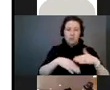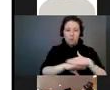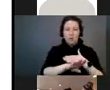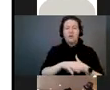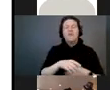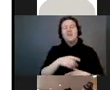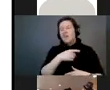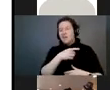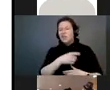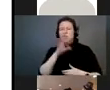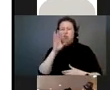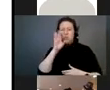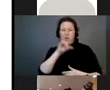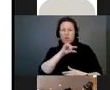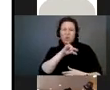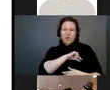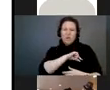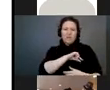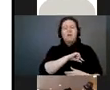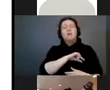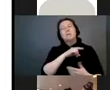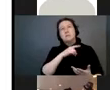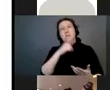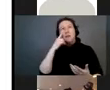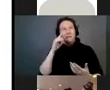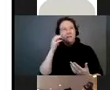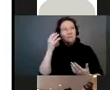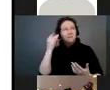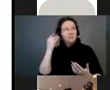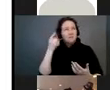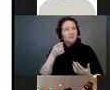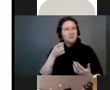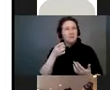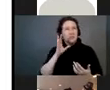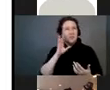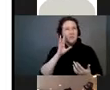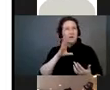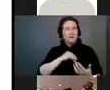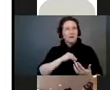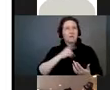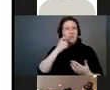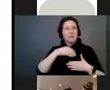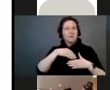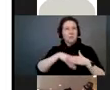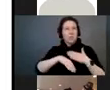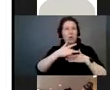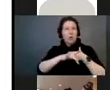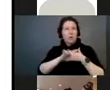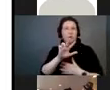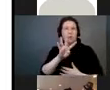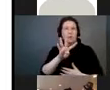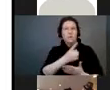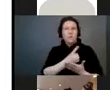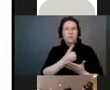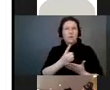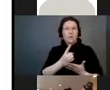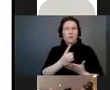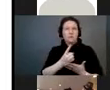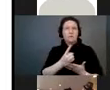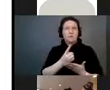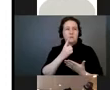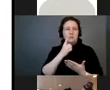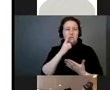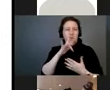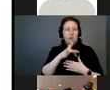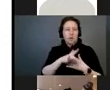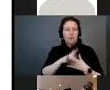would have qualified because of, at that time, I think that they were taking 34-weekers for early intervention.